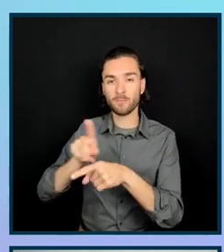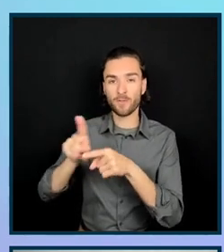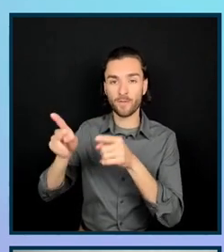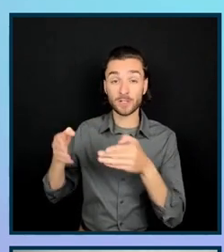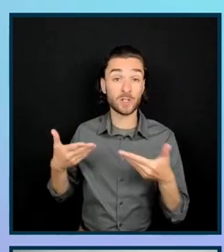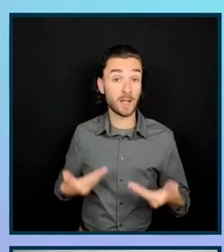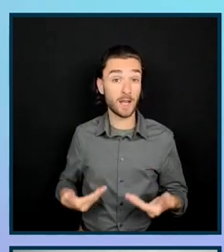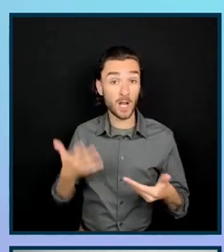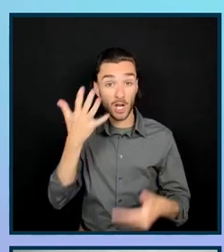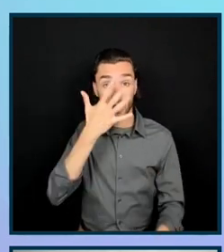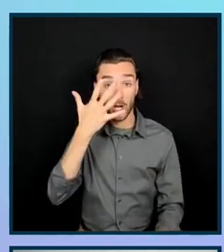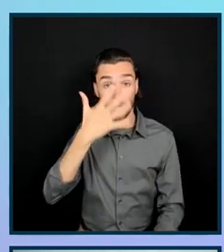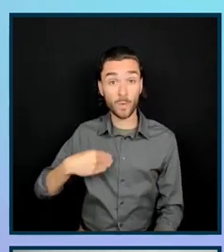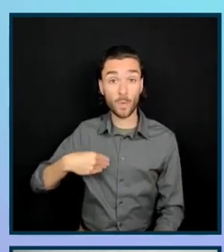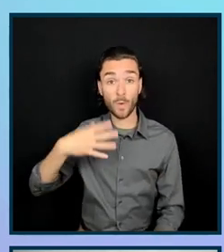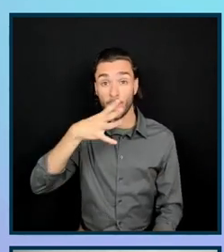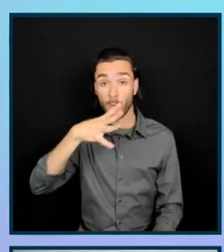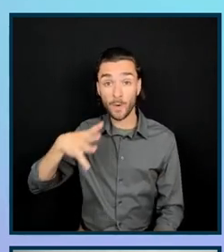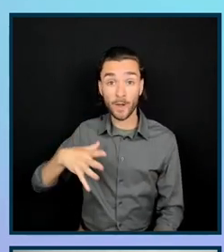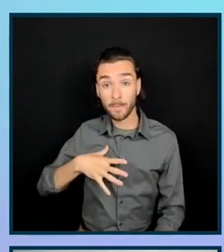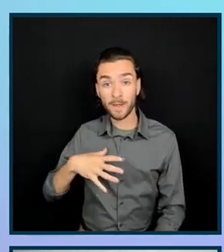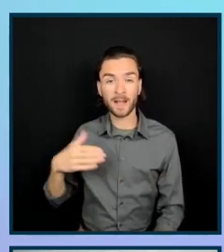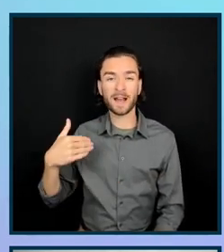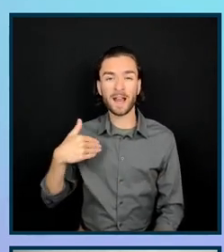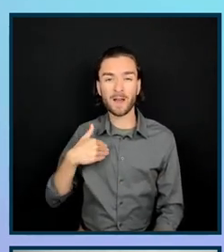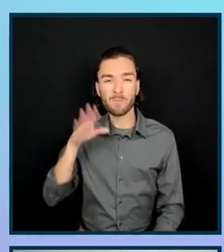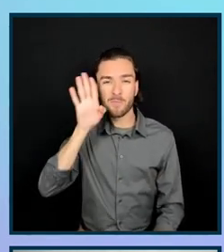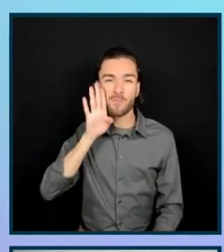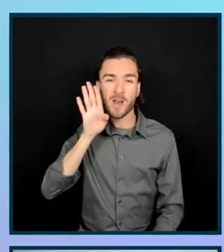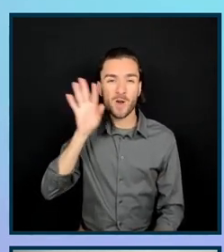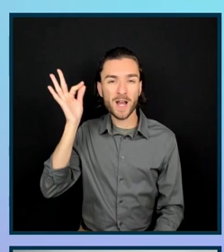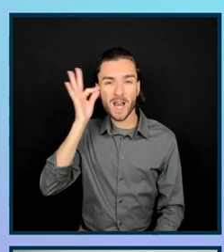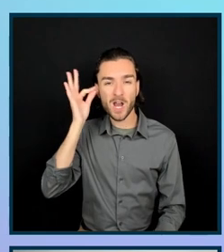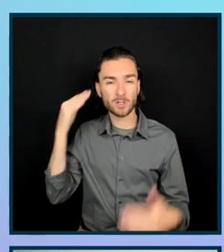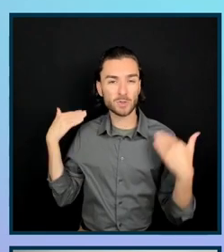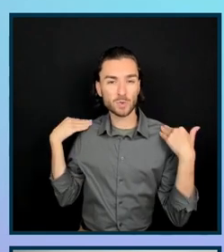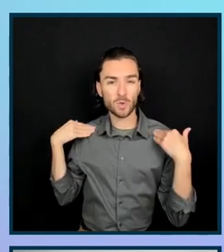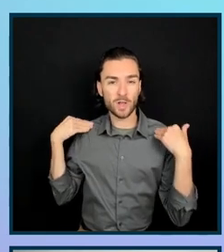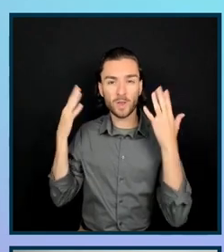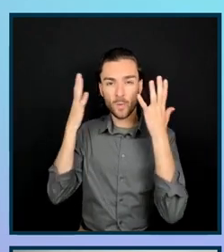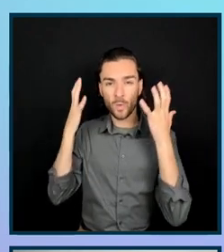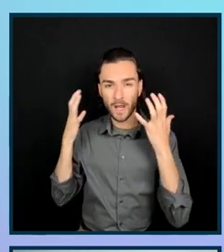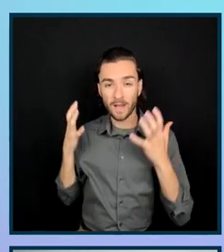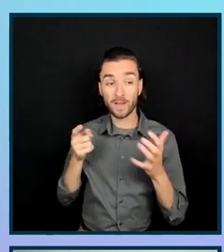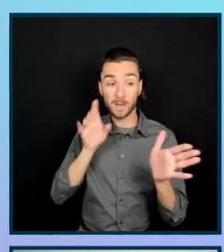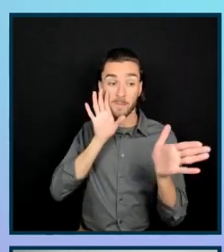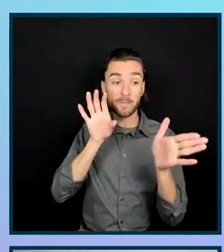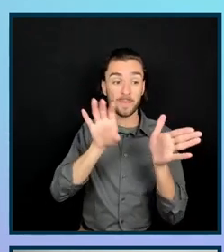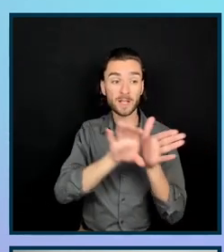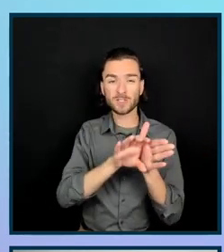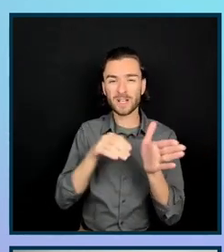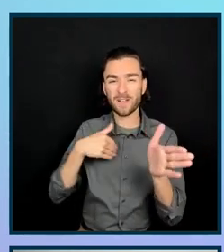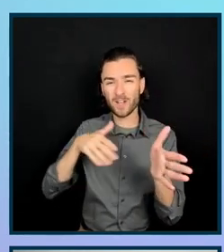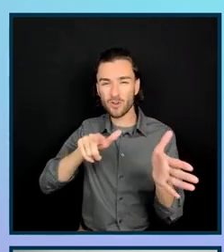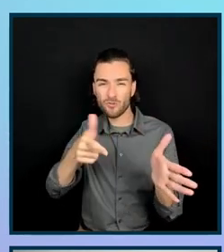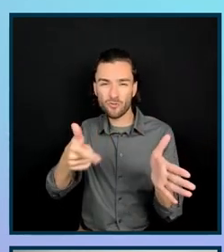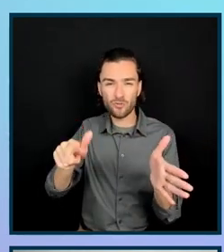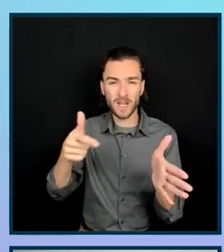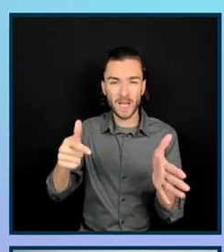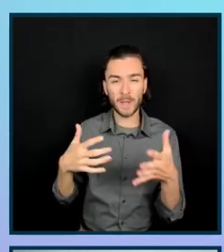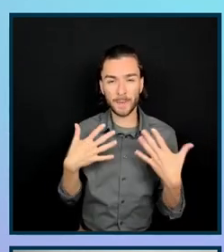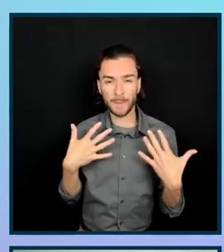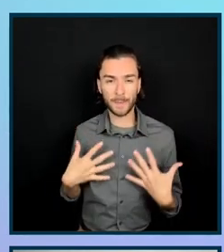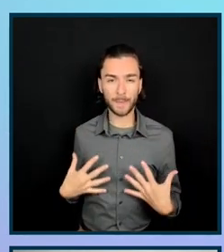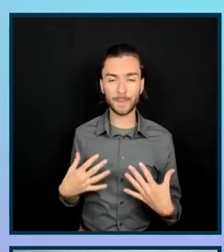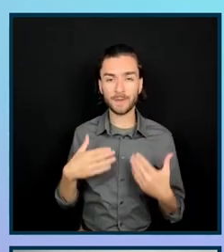white woman with shoulder length wavy brown hair. In the photo on the screen, I'm wearing a kind of green chiffon v